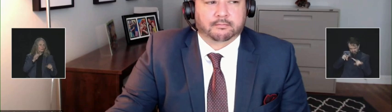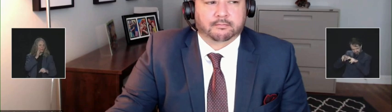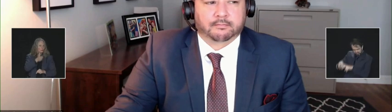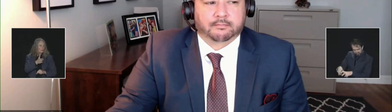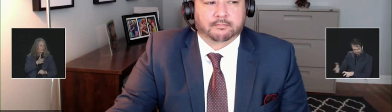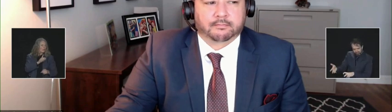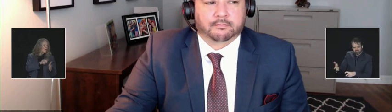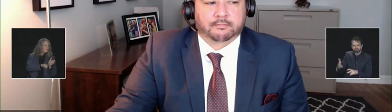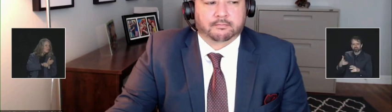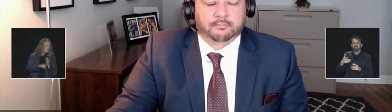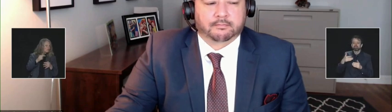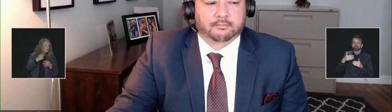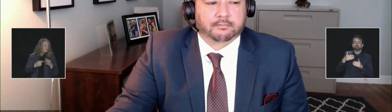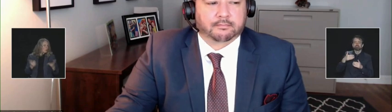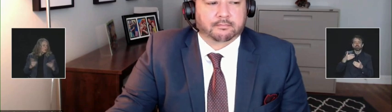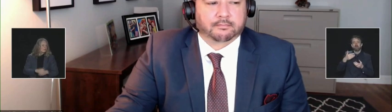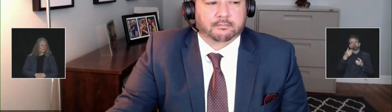you're looking at?